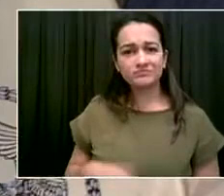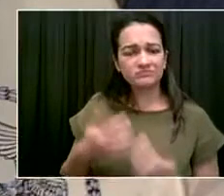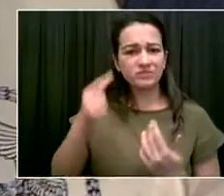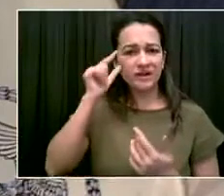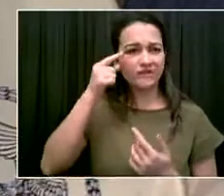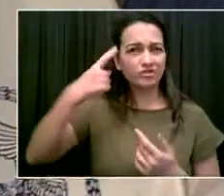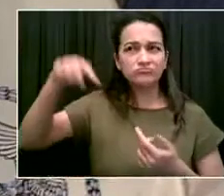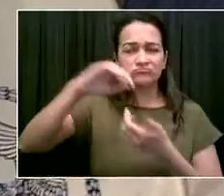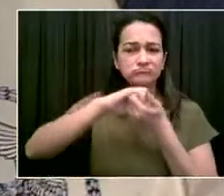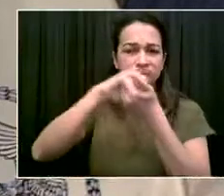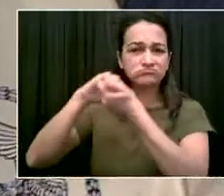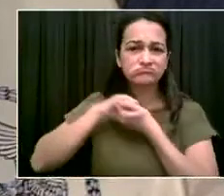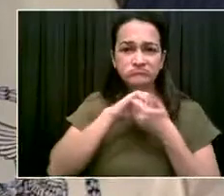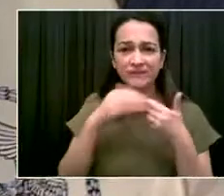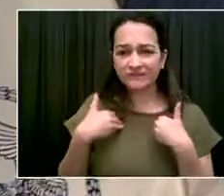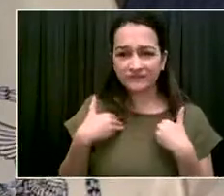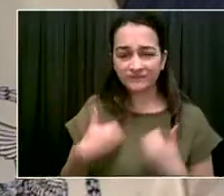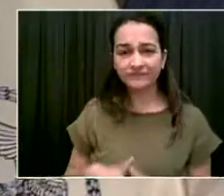Go ahead, Sophia.